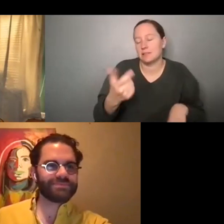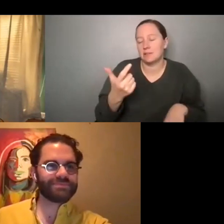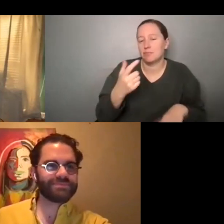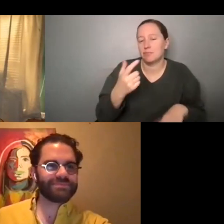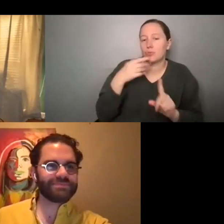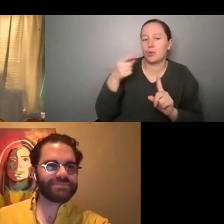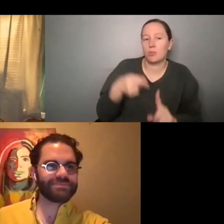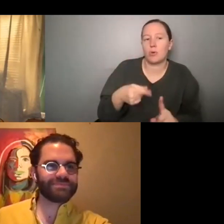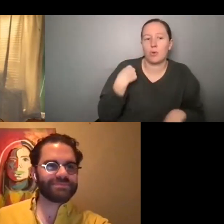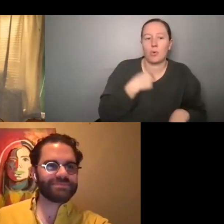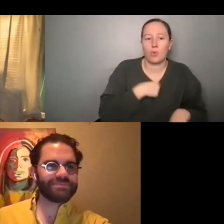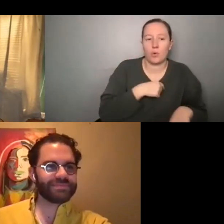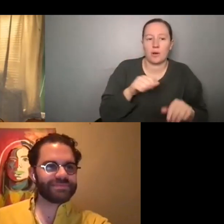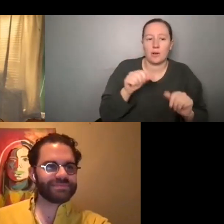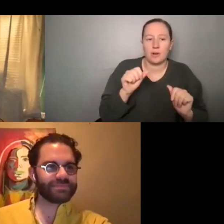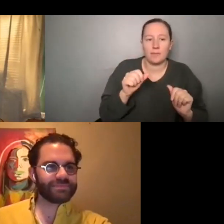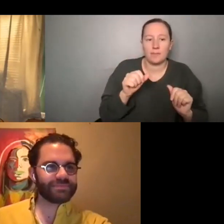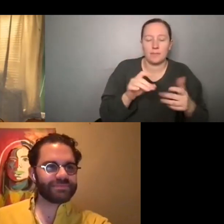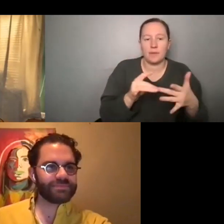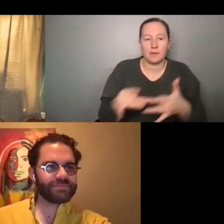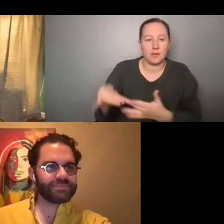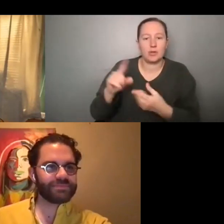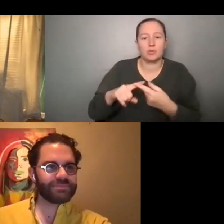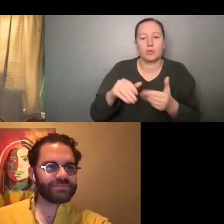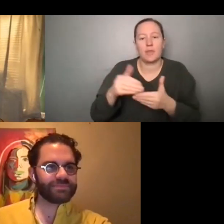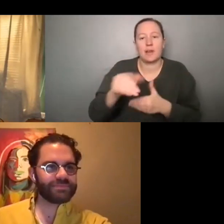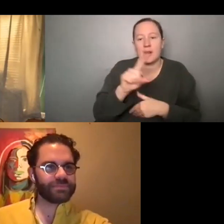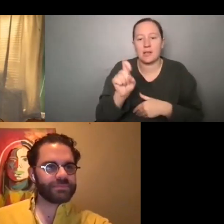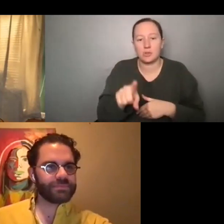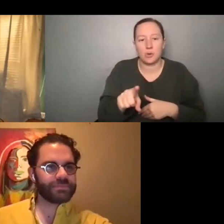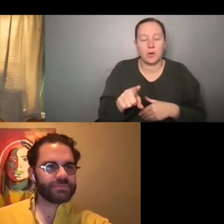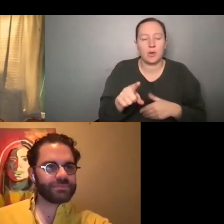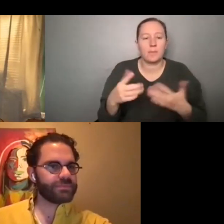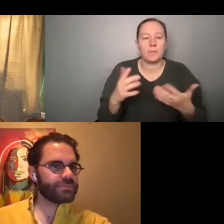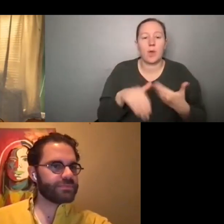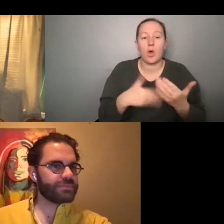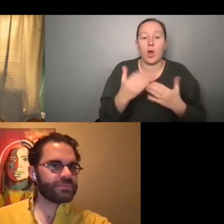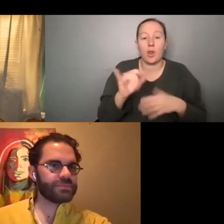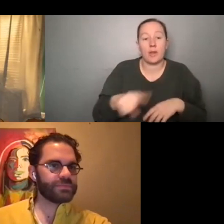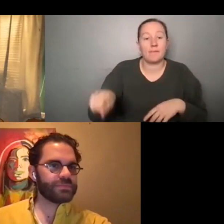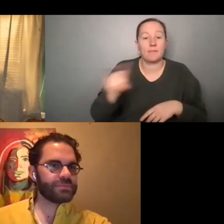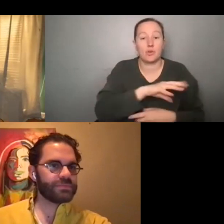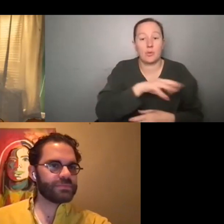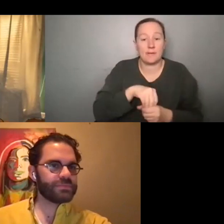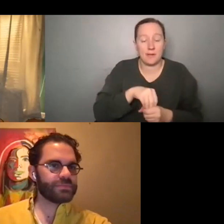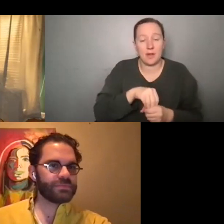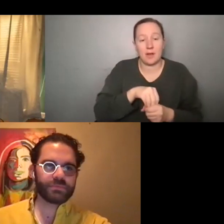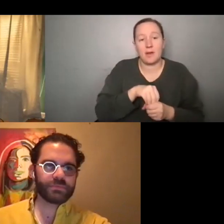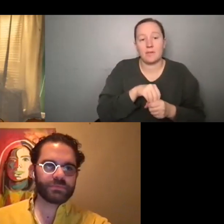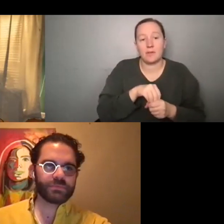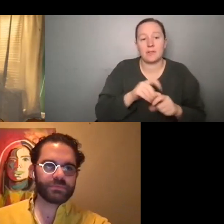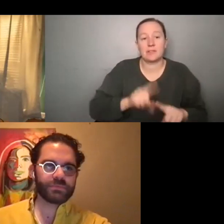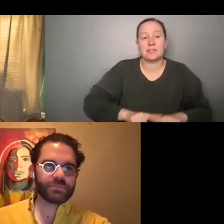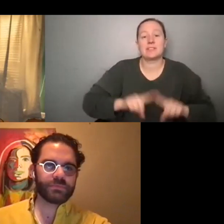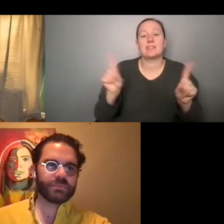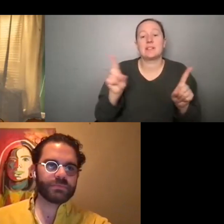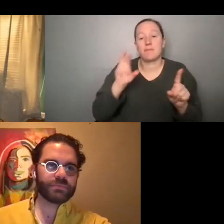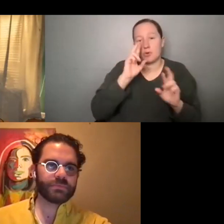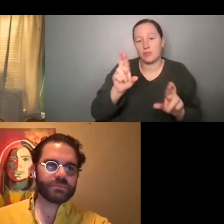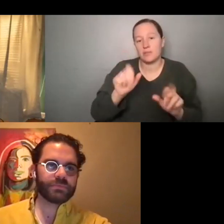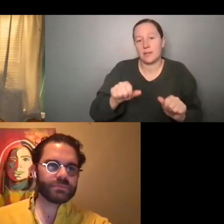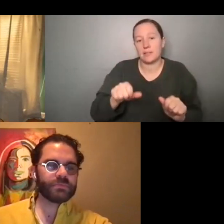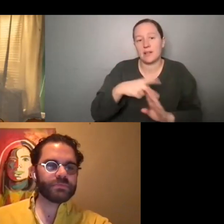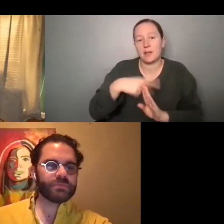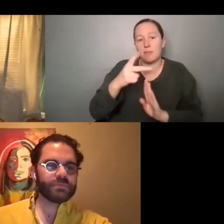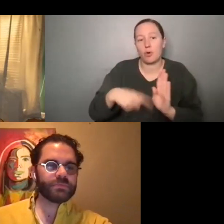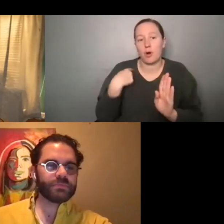good points. Well, we can, that actually is a great segue into our next question, which is, you know, all of you have been a part of, um, different respectability programs that